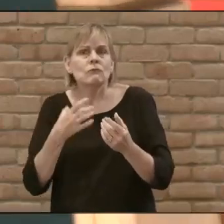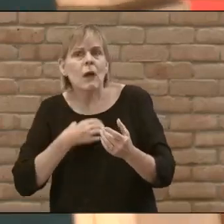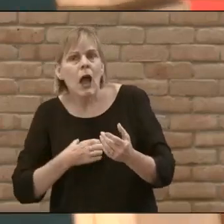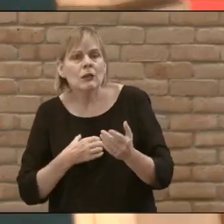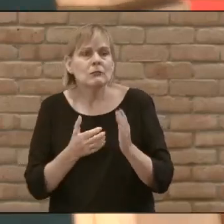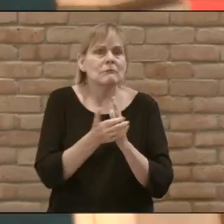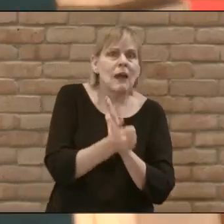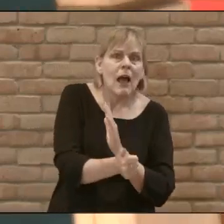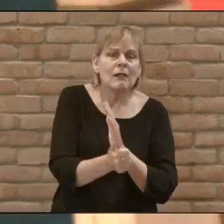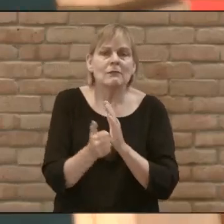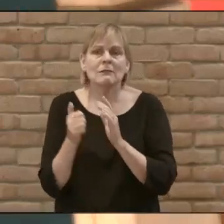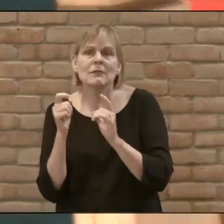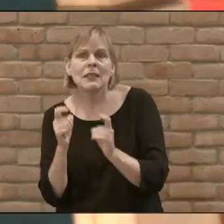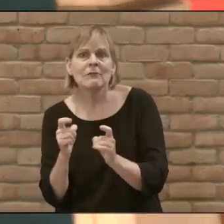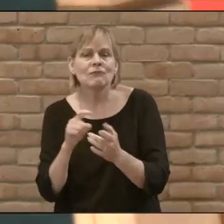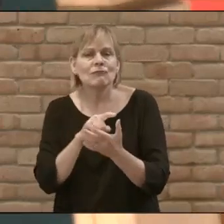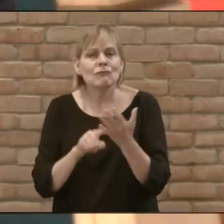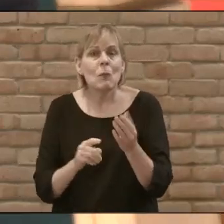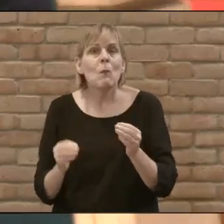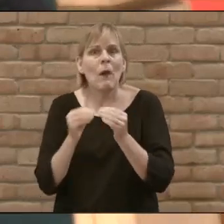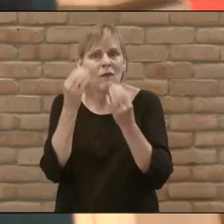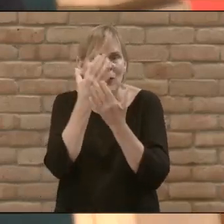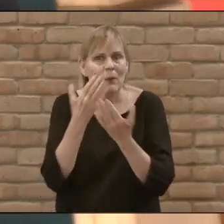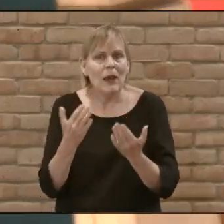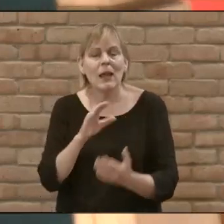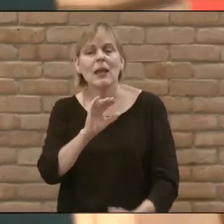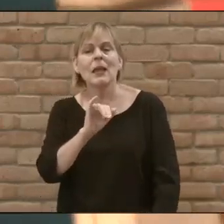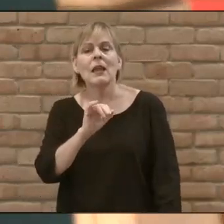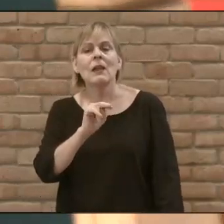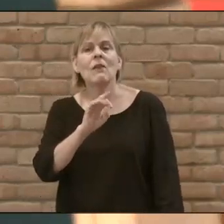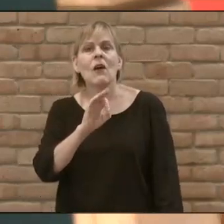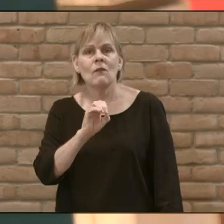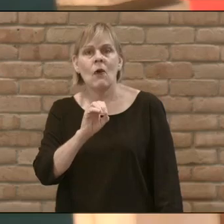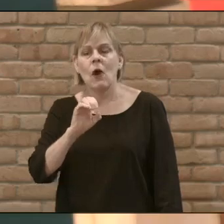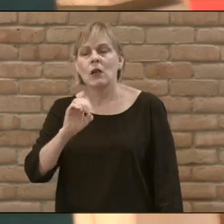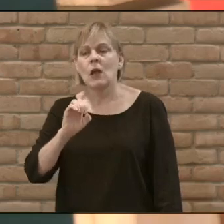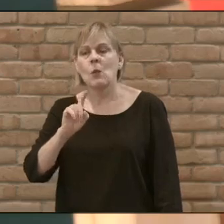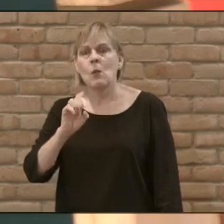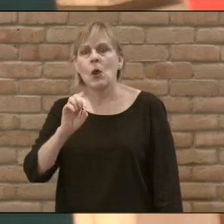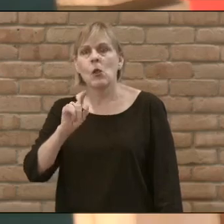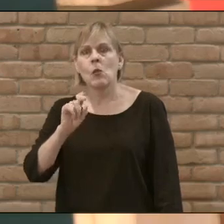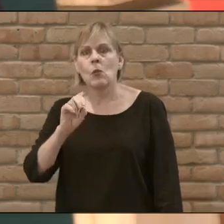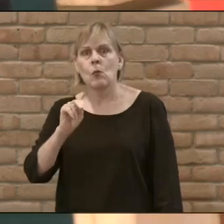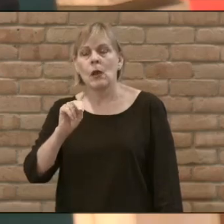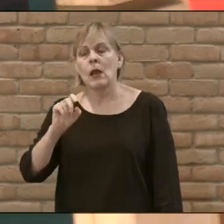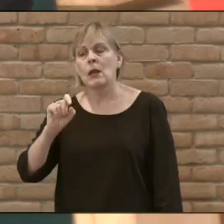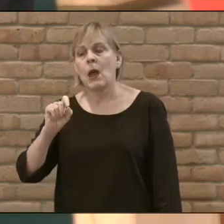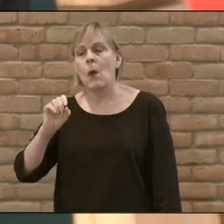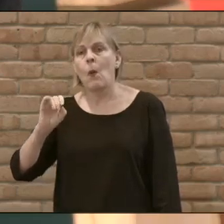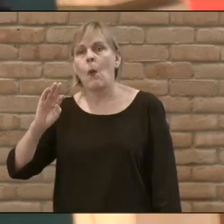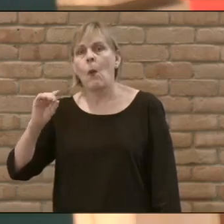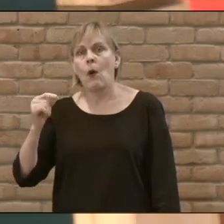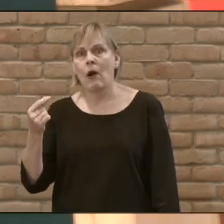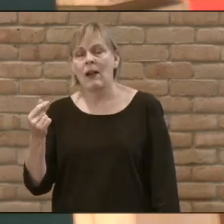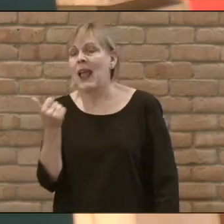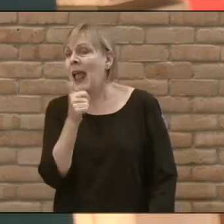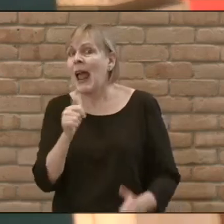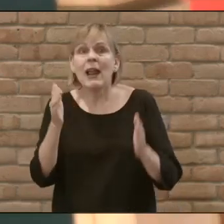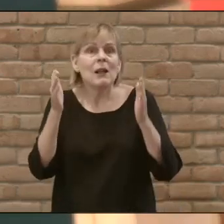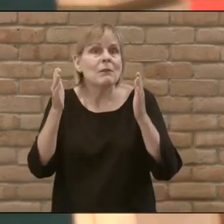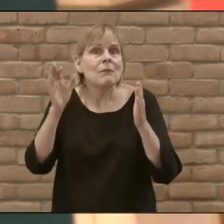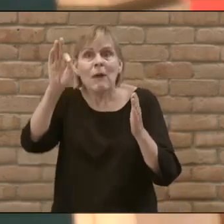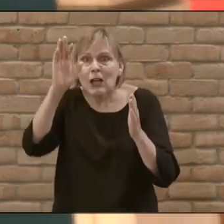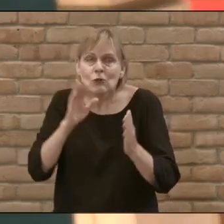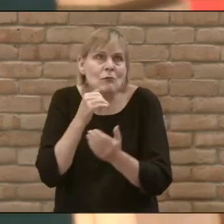your giftings And again more information at Info.woodburylutheran.org Any one of your